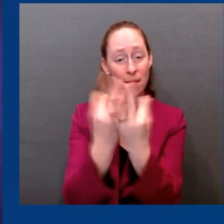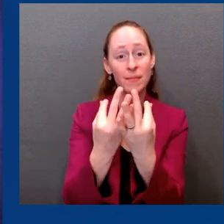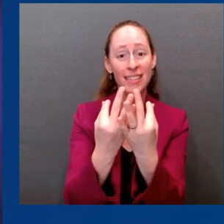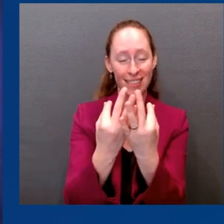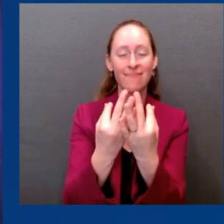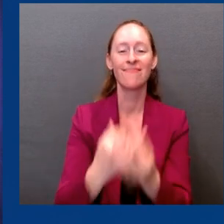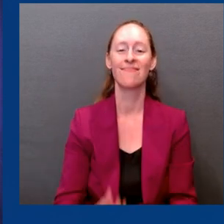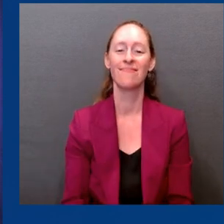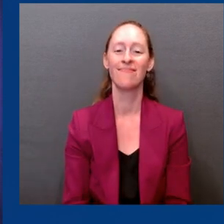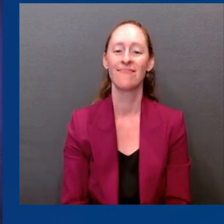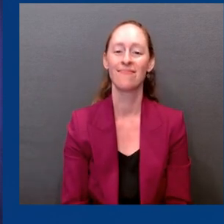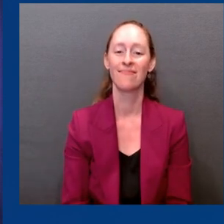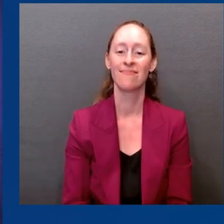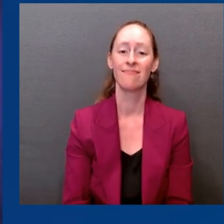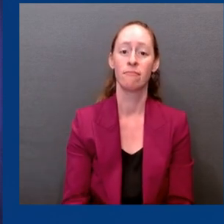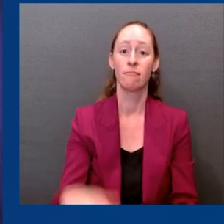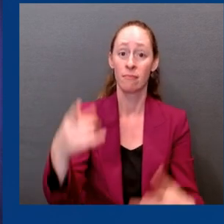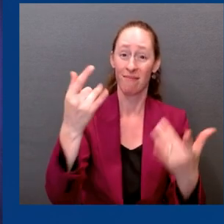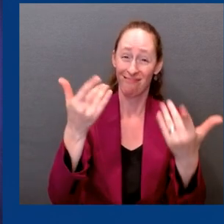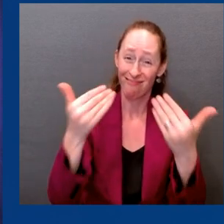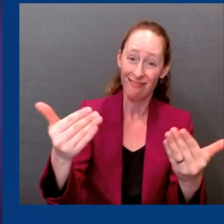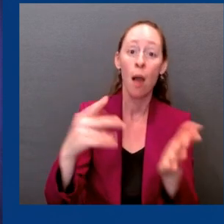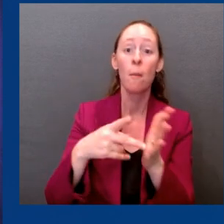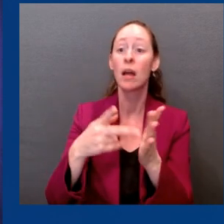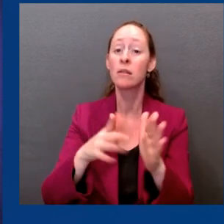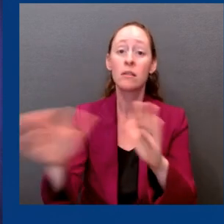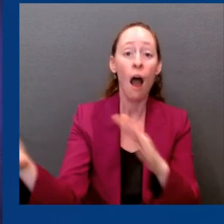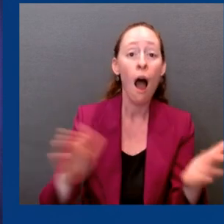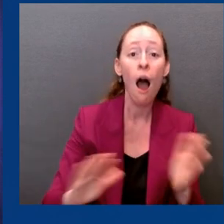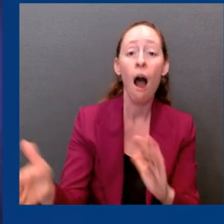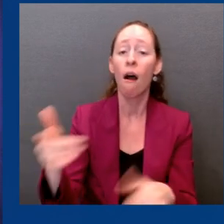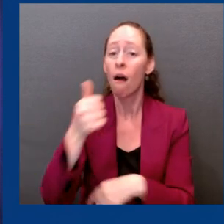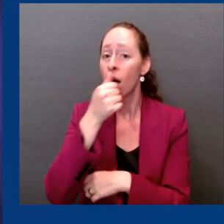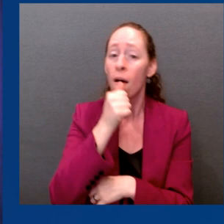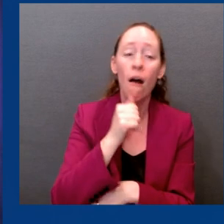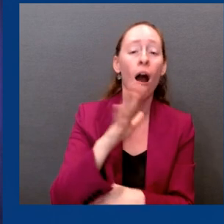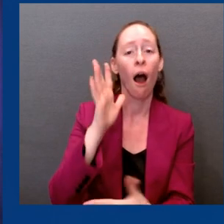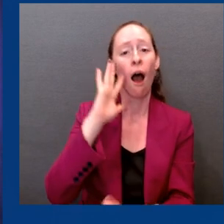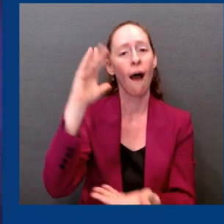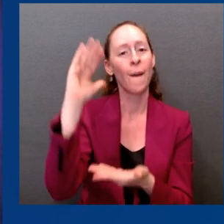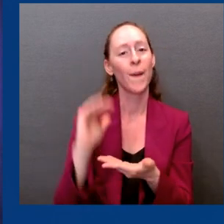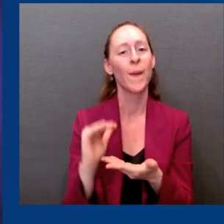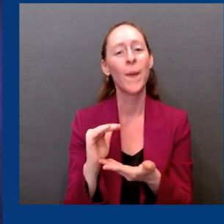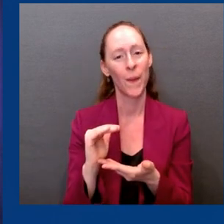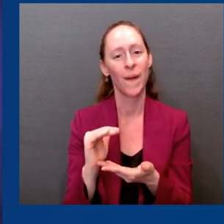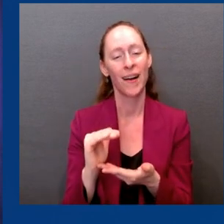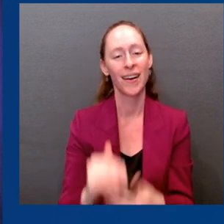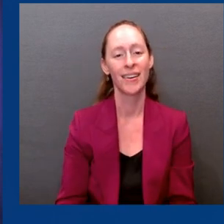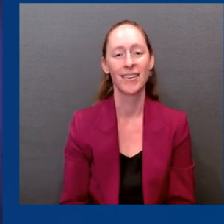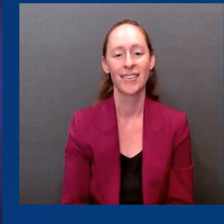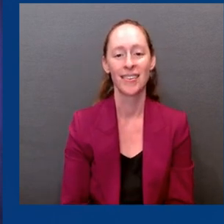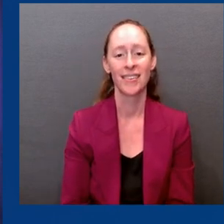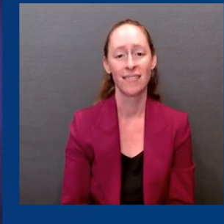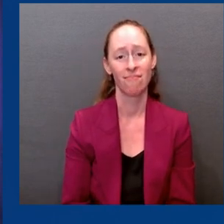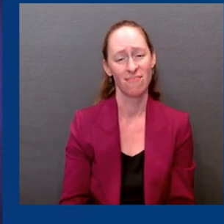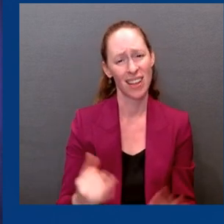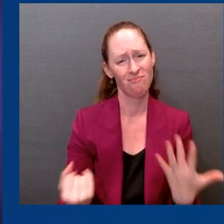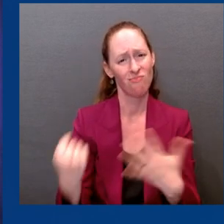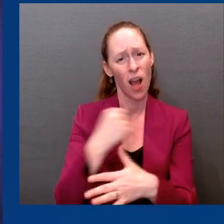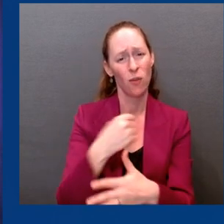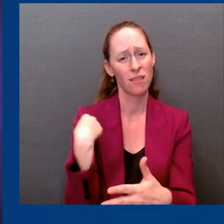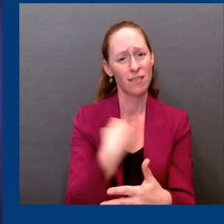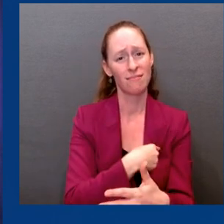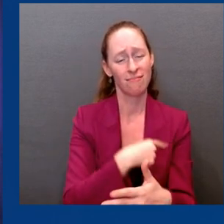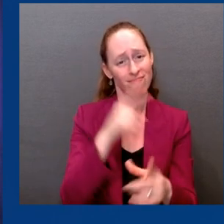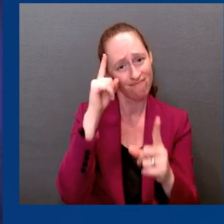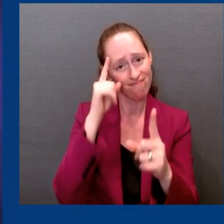death, far less disruption. And that should absolutely be our priority and goal. It is in this administration, and I hope everybody joins us in that